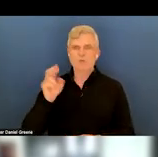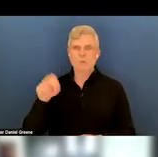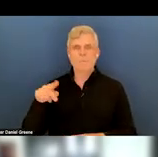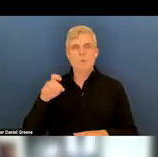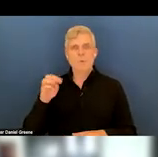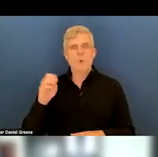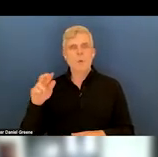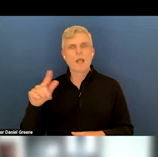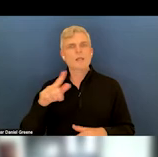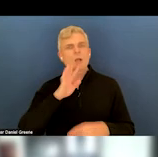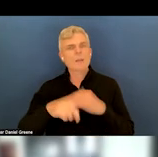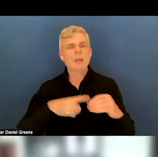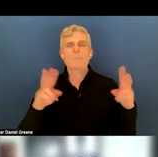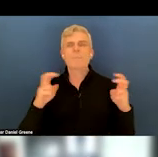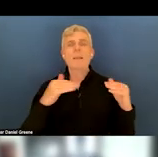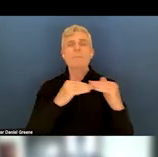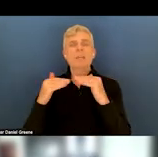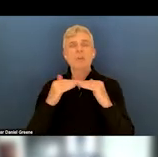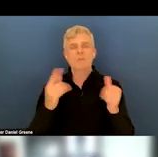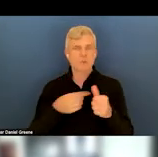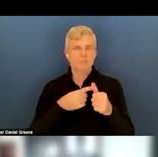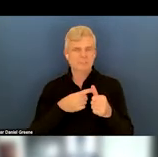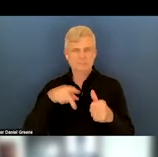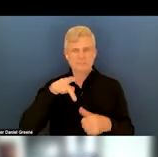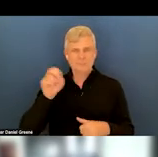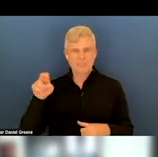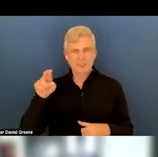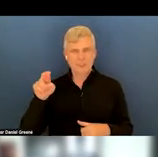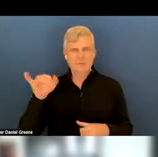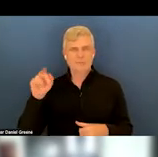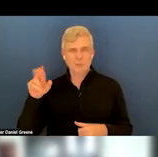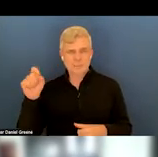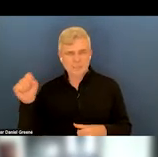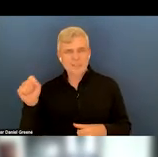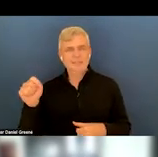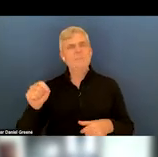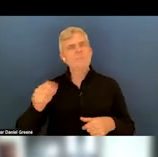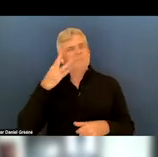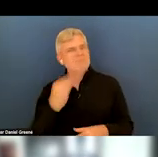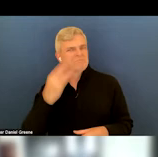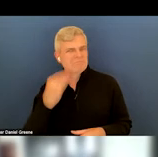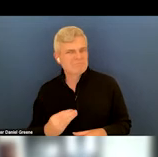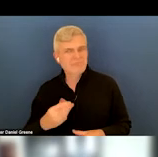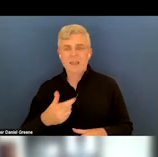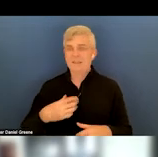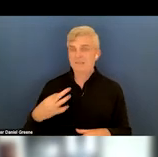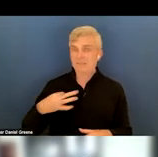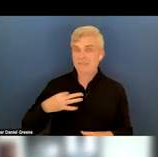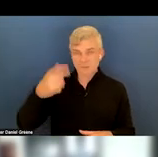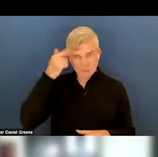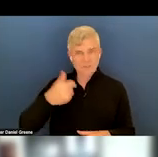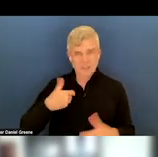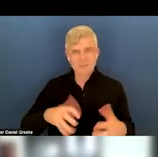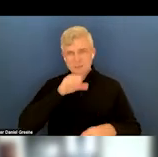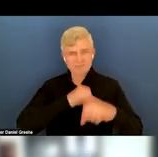model of being a person with lived experience. I volunteer in the crisis line because I have been through really hard times in life, and I've got